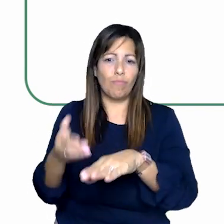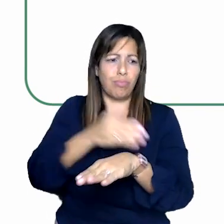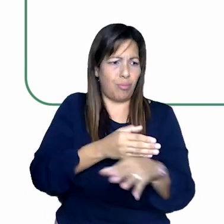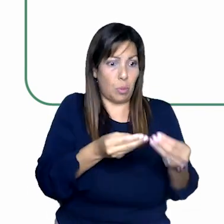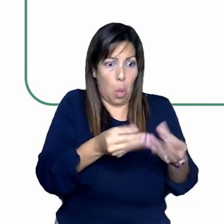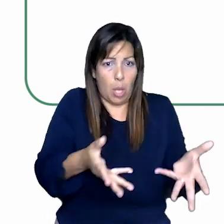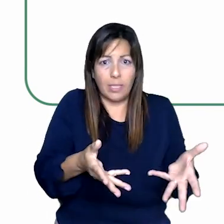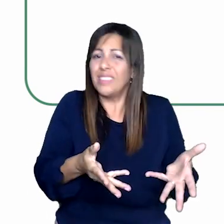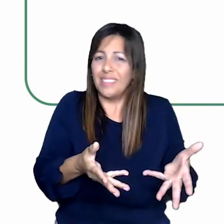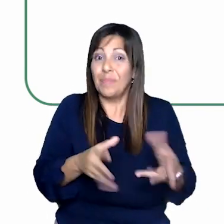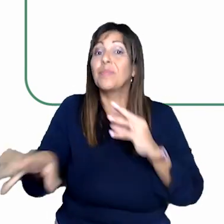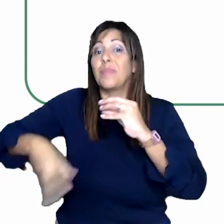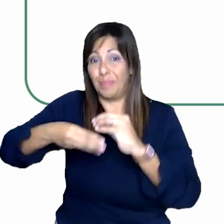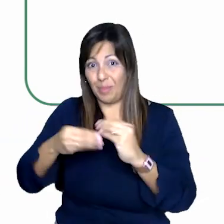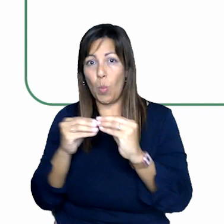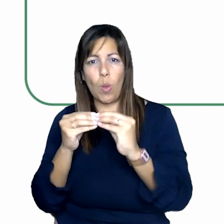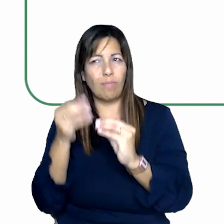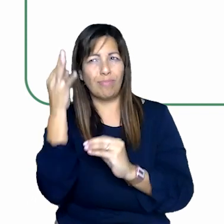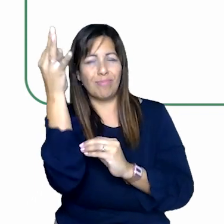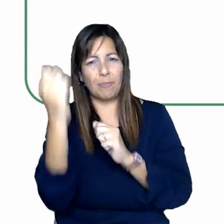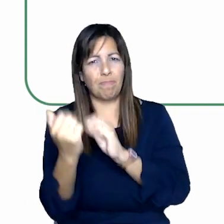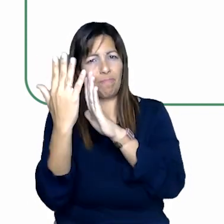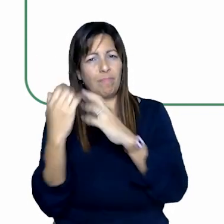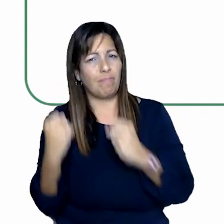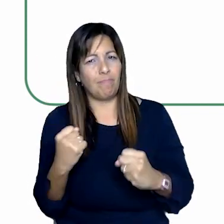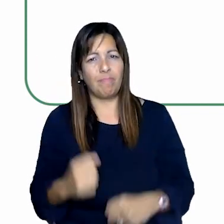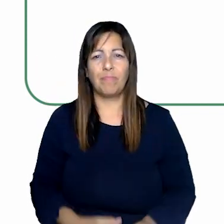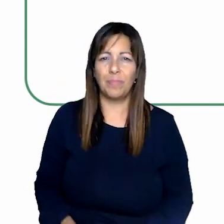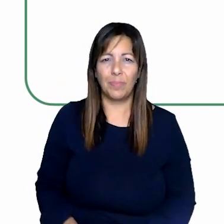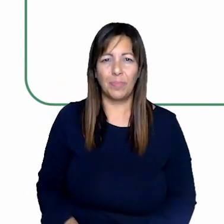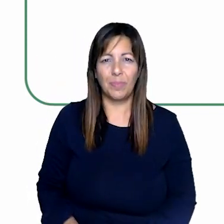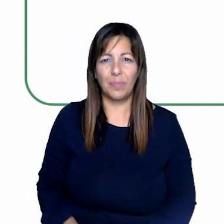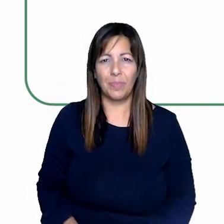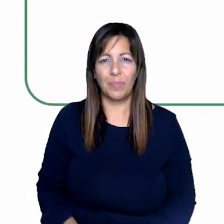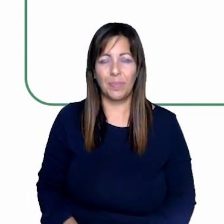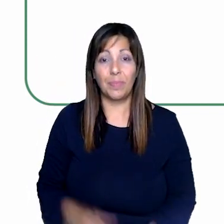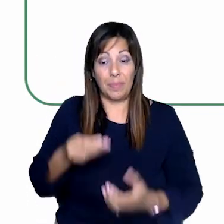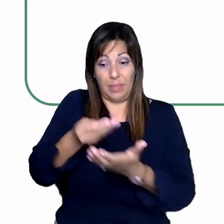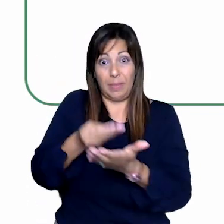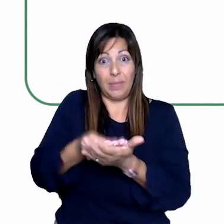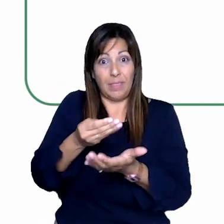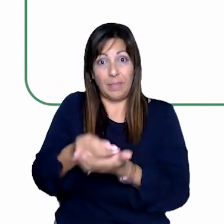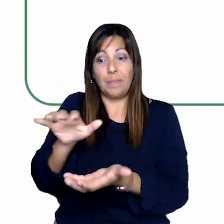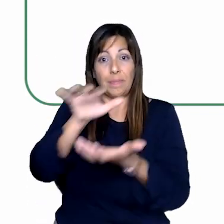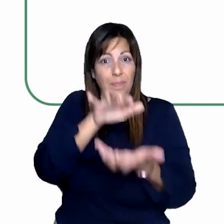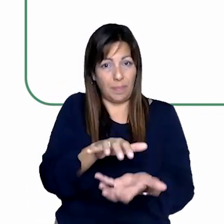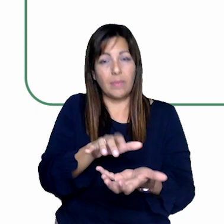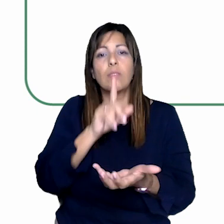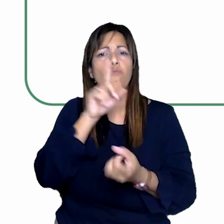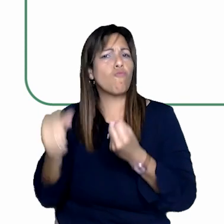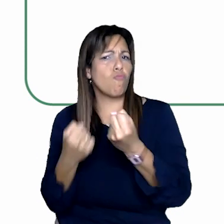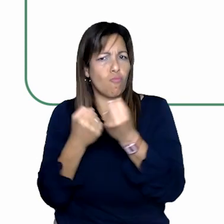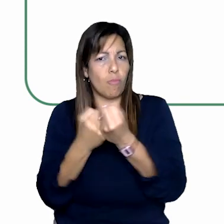lost, but to move towards a safer, resilient and future-proof Puerto Rico. The funds allocated are therefore a